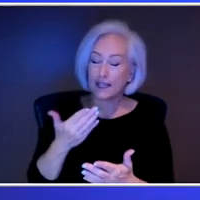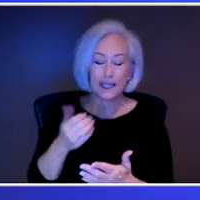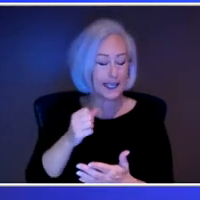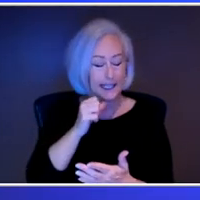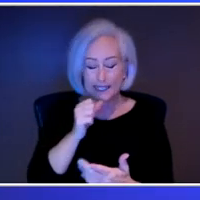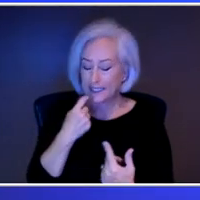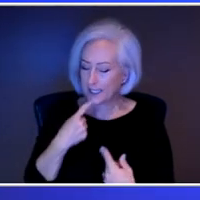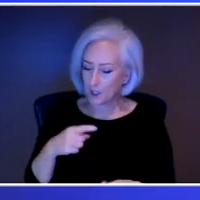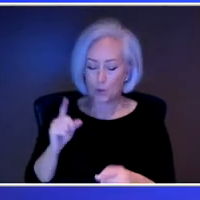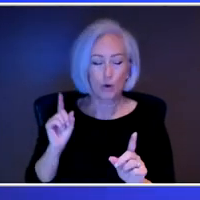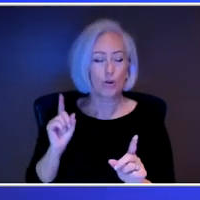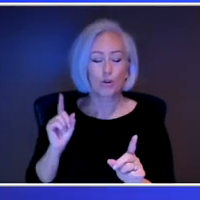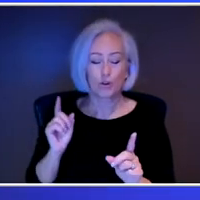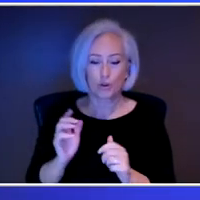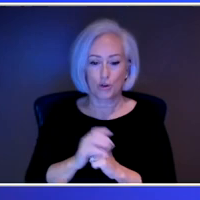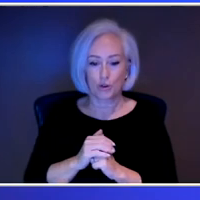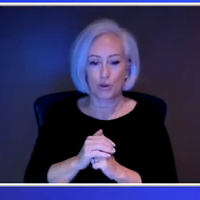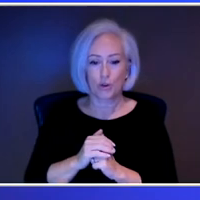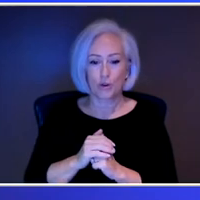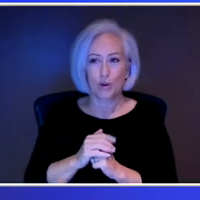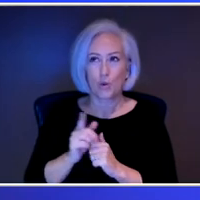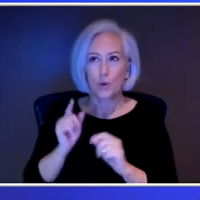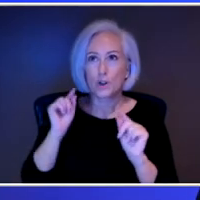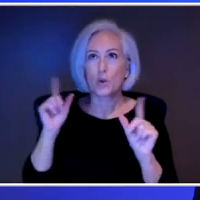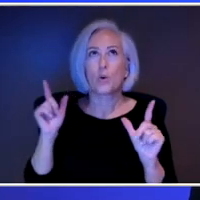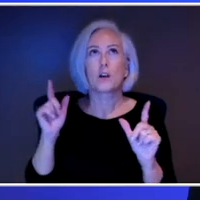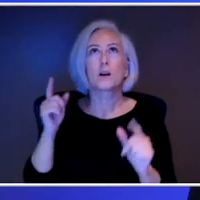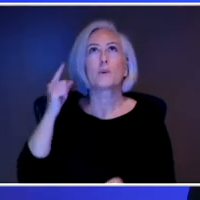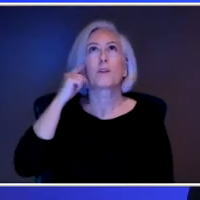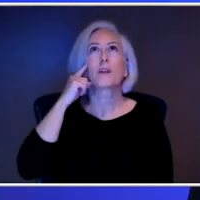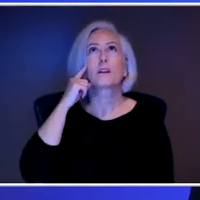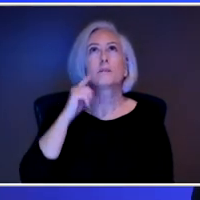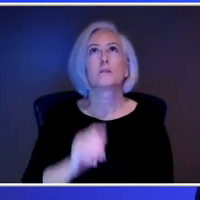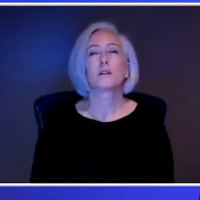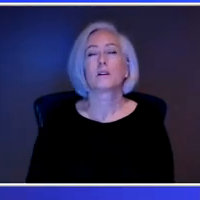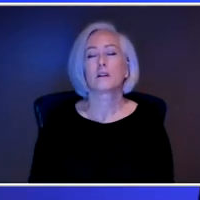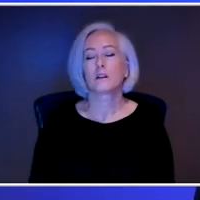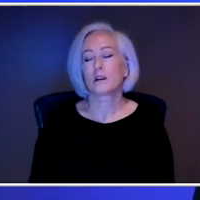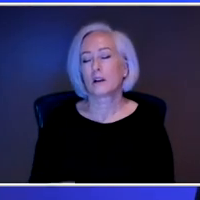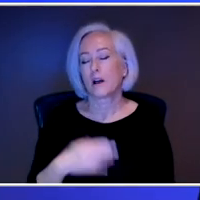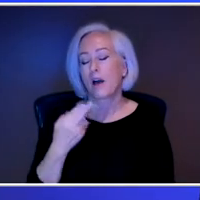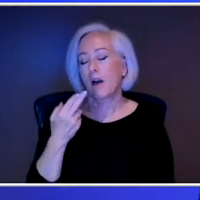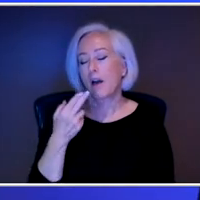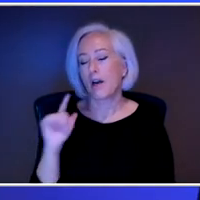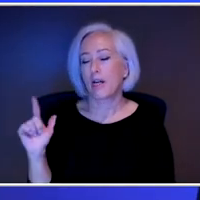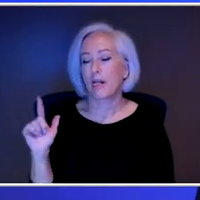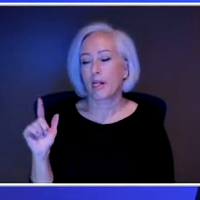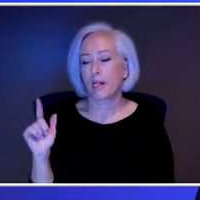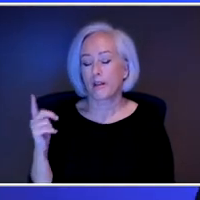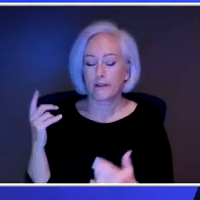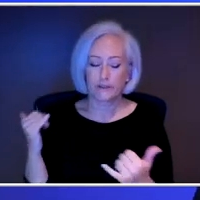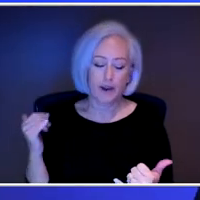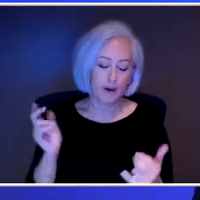afterwards there's that moment where you wake up and you're like, oh, hell, you know, and now you realize people are going to know. This was a very,